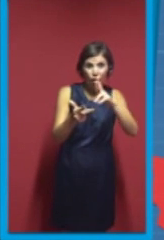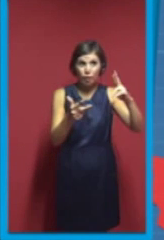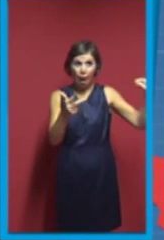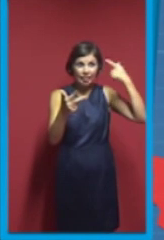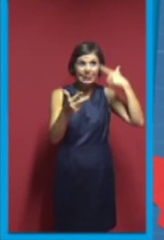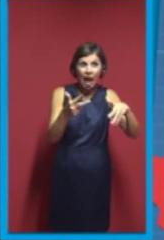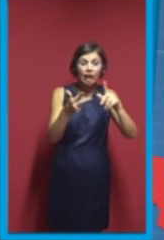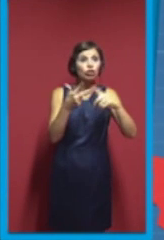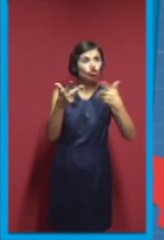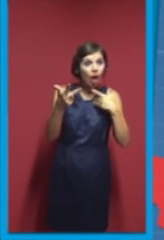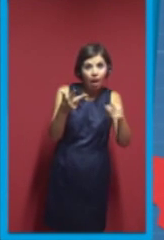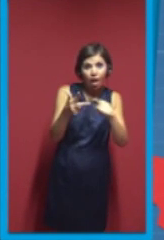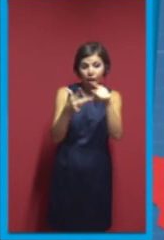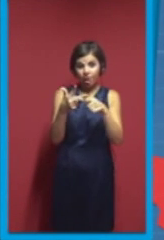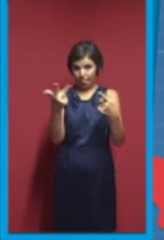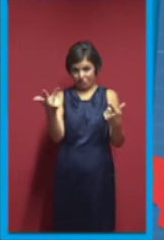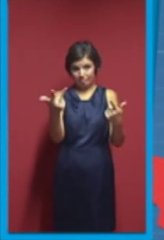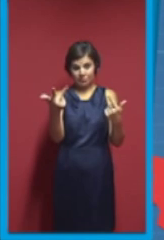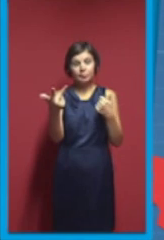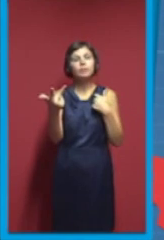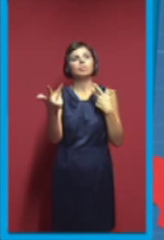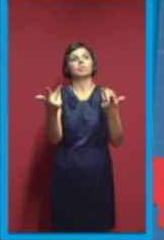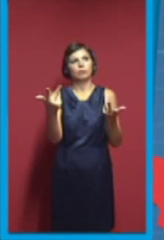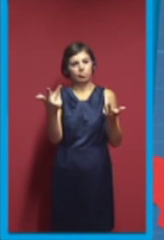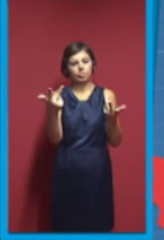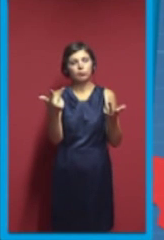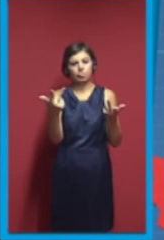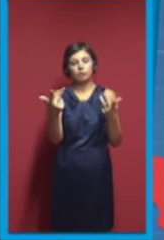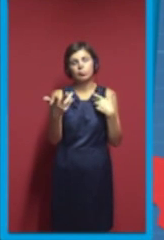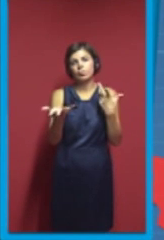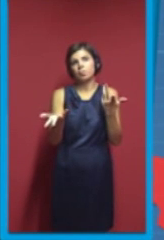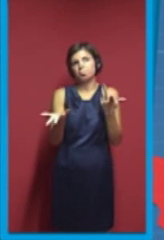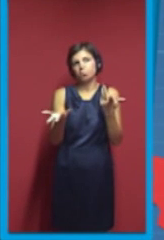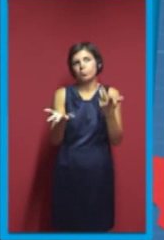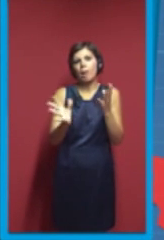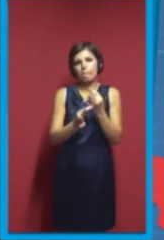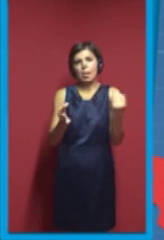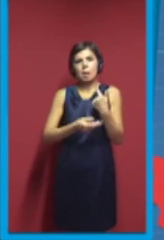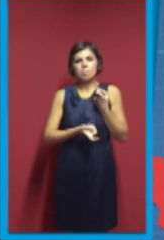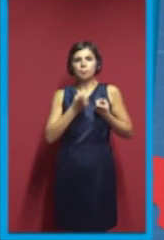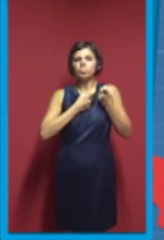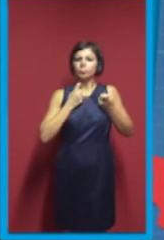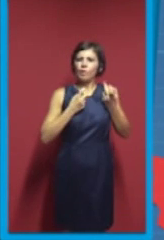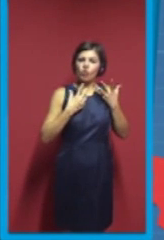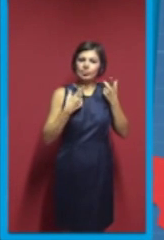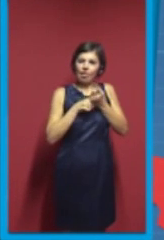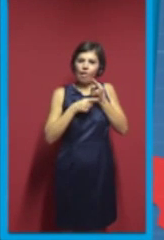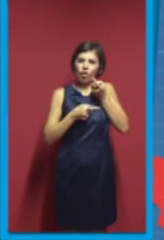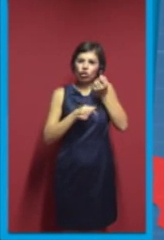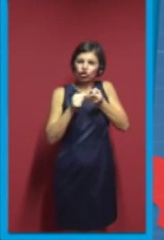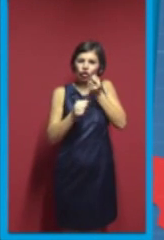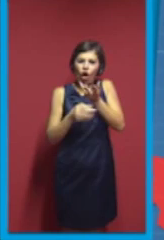So, I guess we should start a bit with the history, because there's still a lot of people who doesn't know about RepRap.